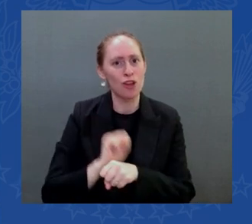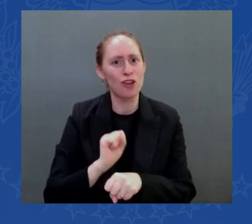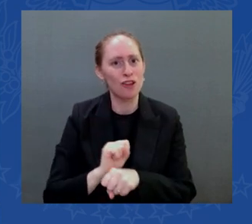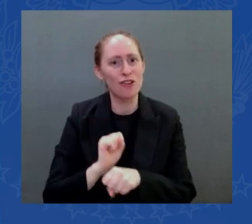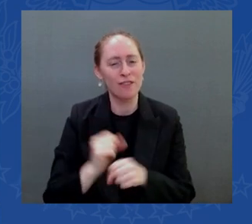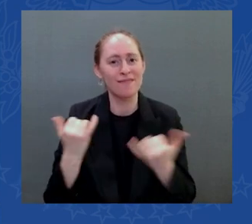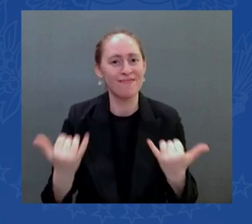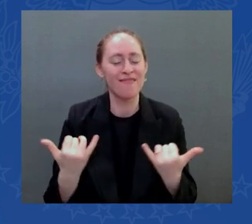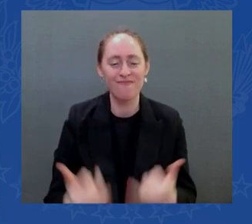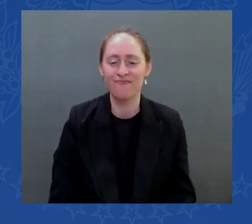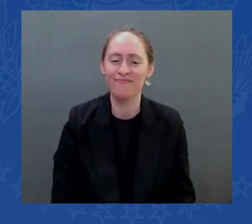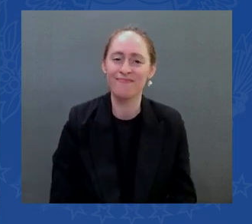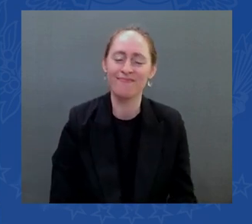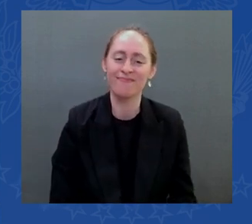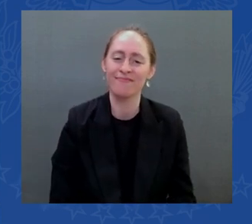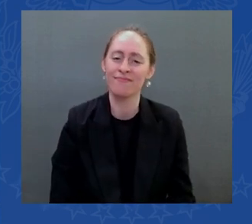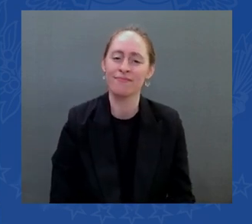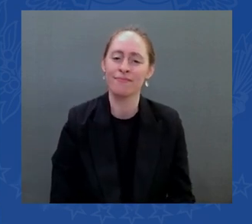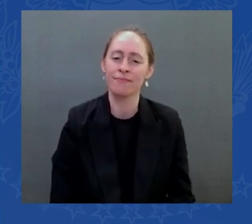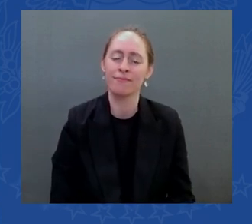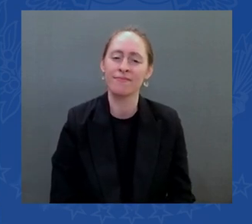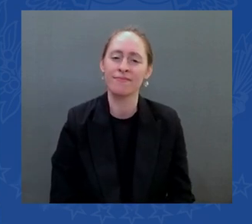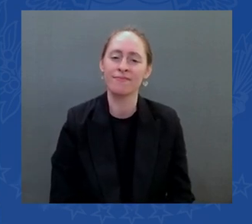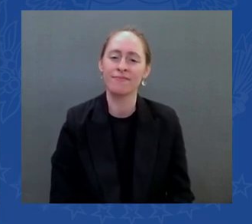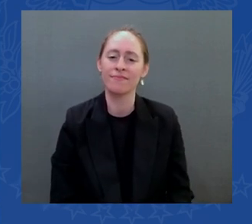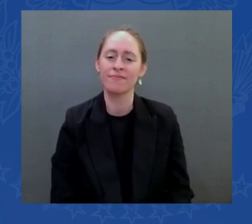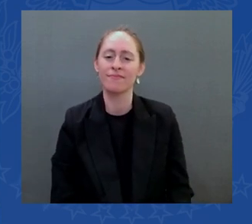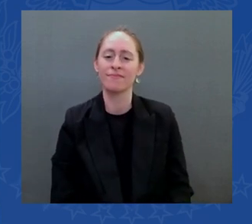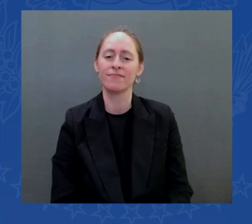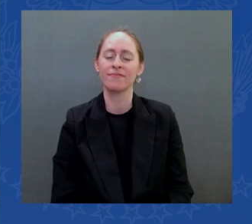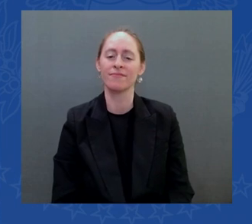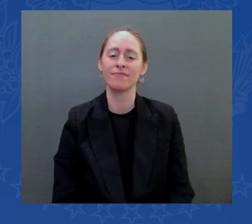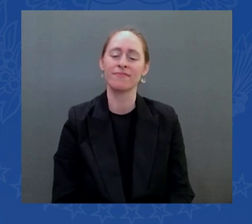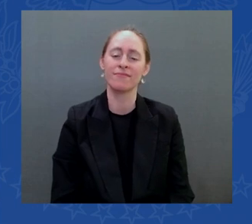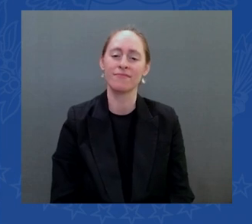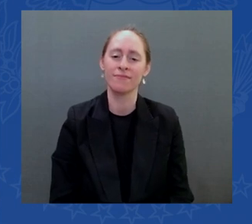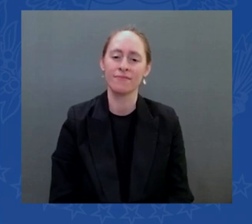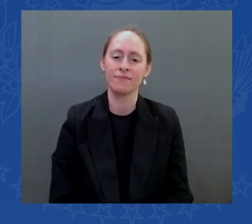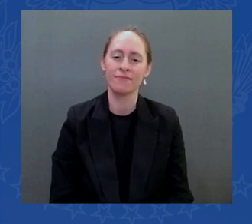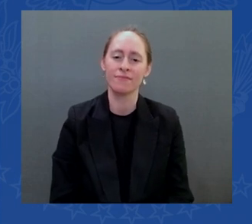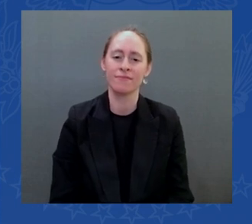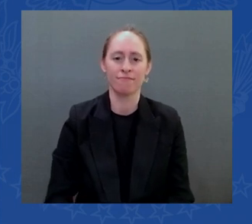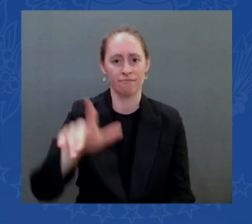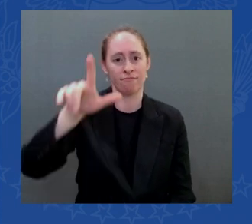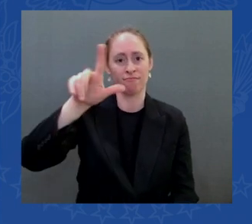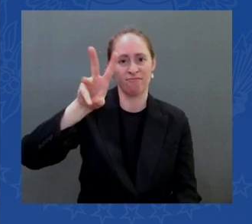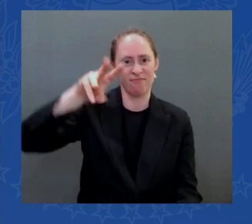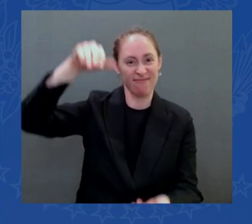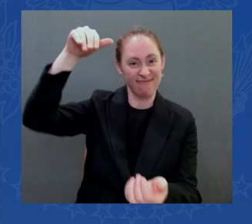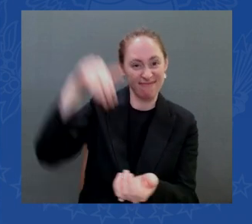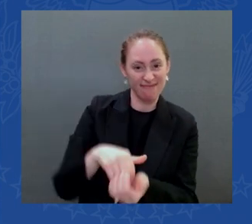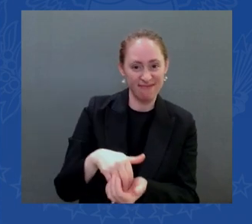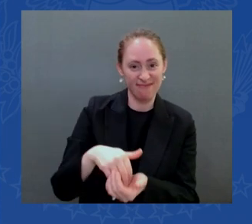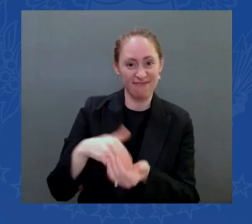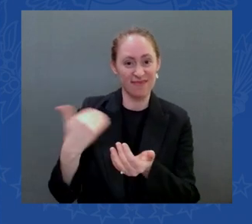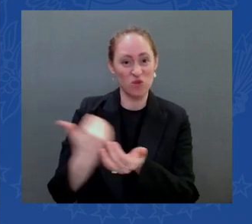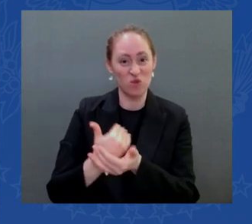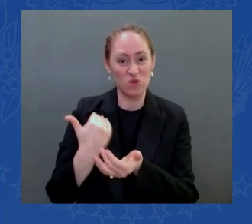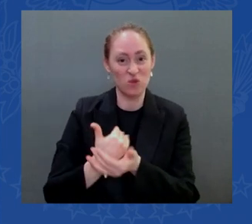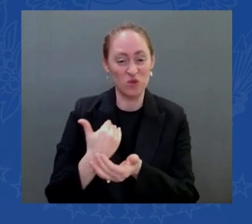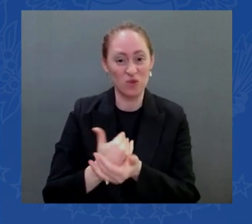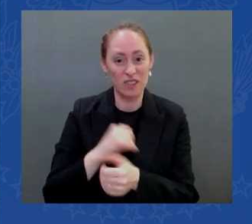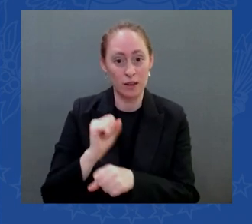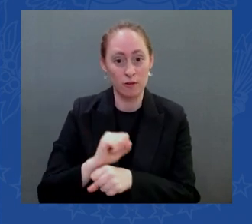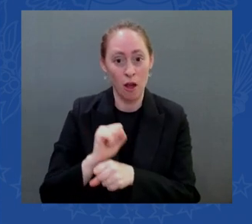new hampshire 26 000 new jobs dropped from four two i was misspoke to two five two point five percent